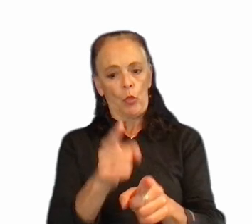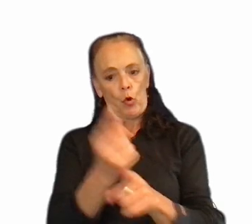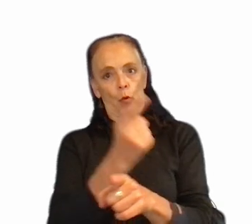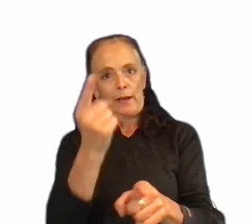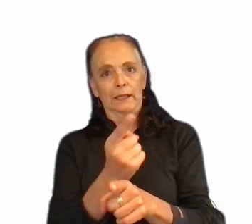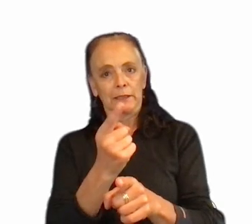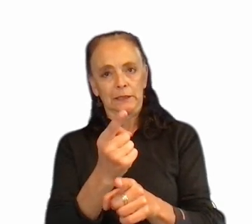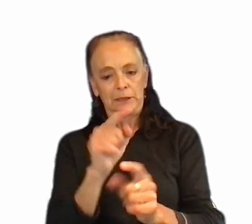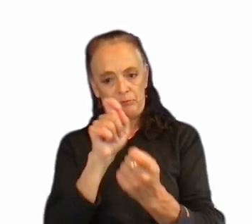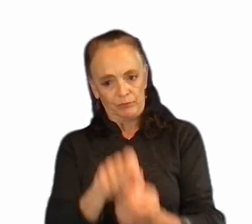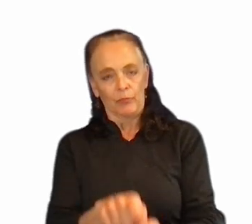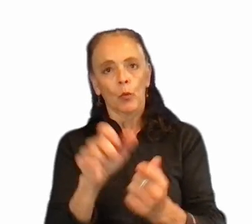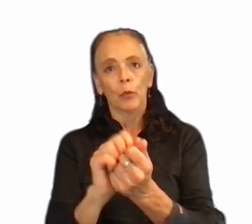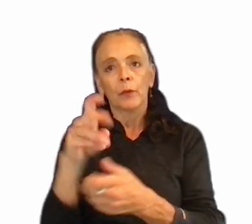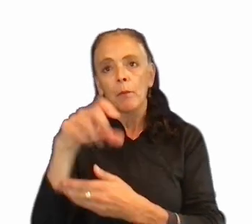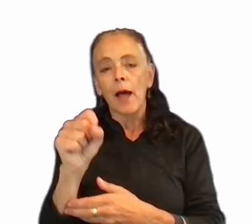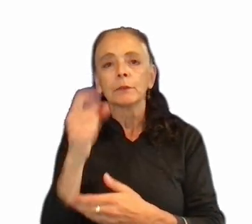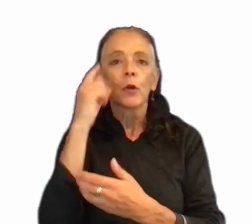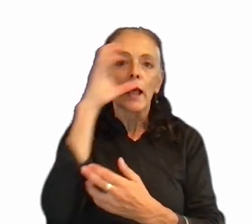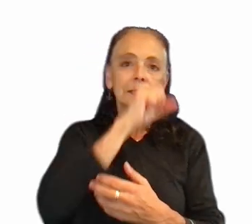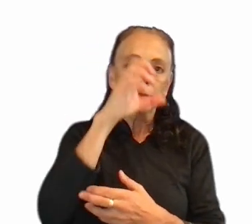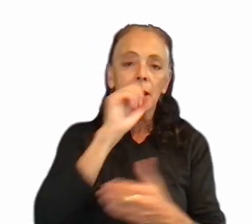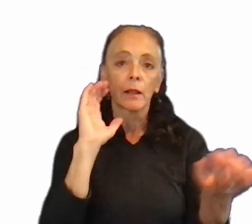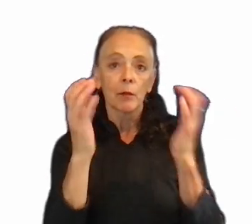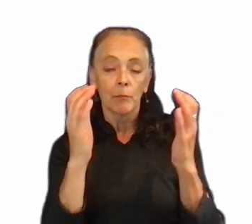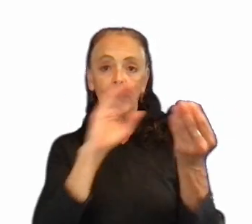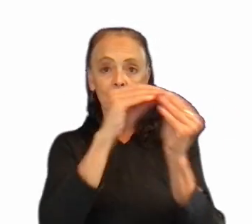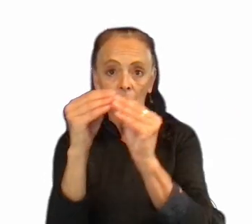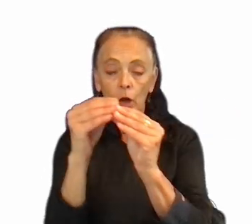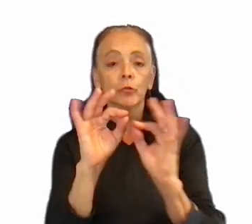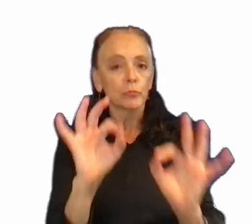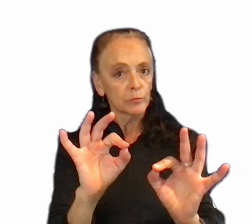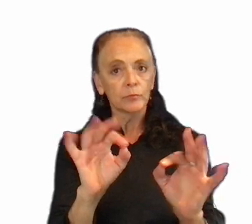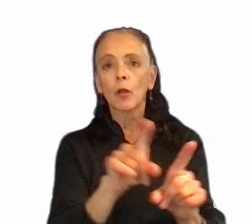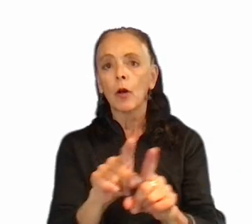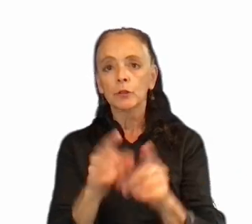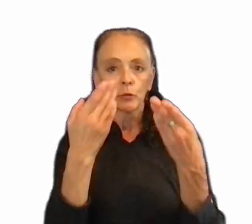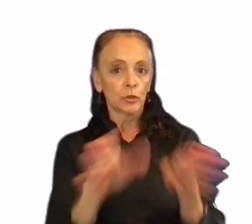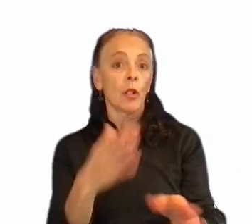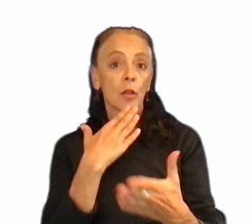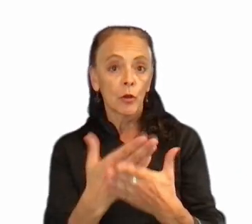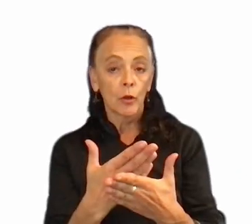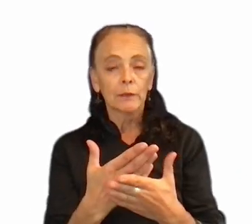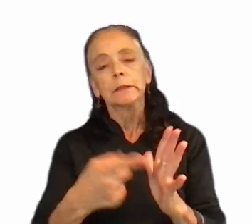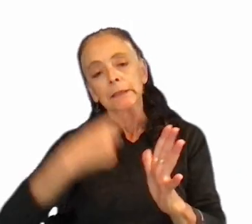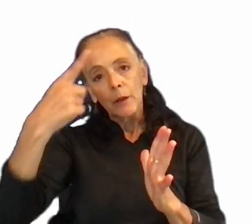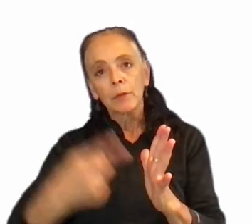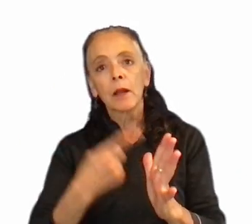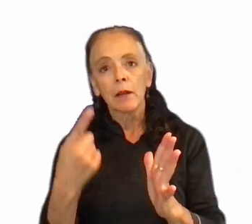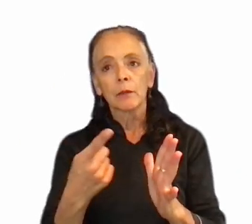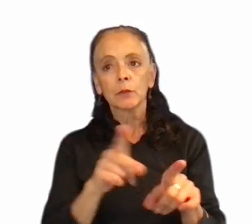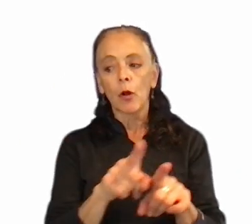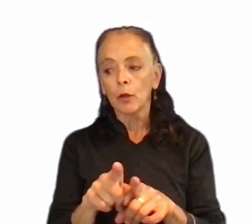terms of our estimating and comparing values was also generally good, but sometimes also